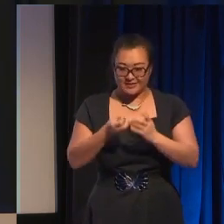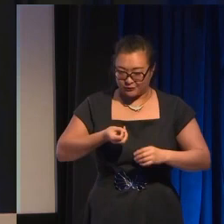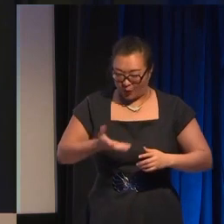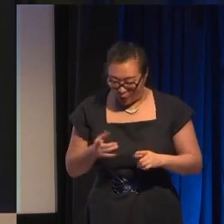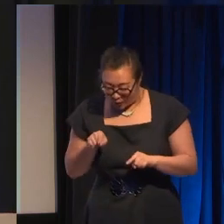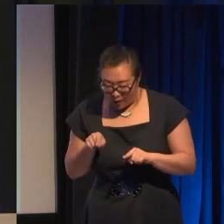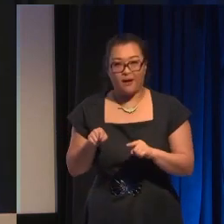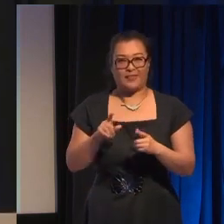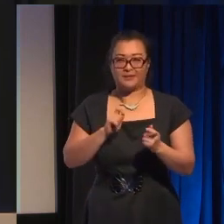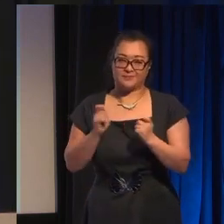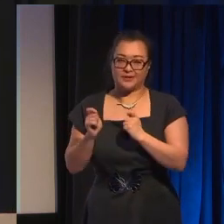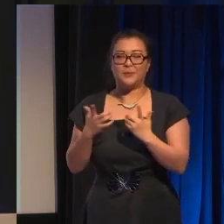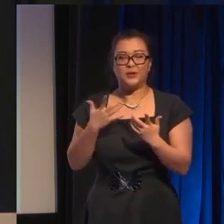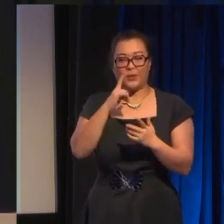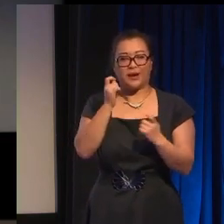bit more deliberate than that